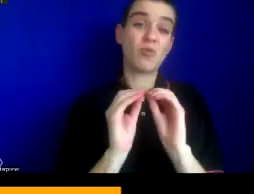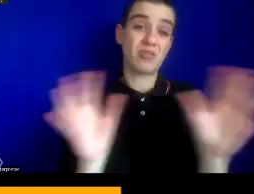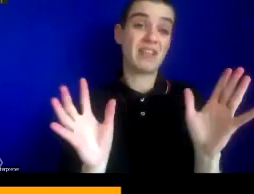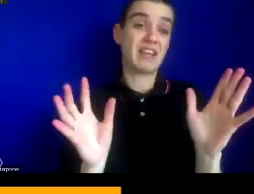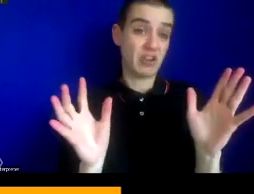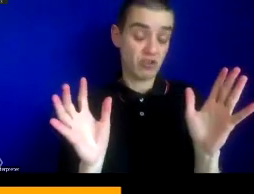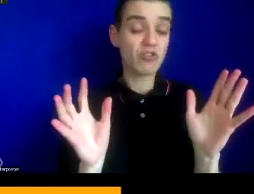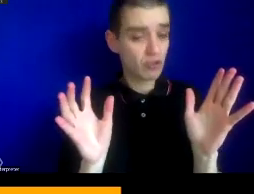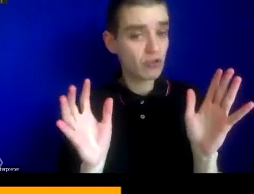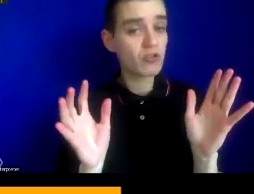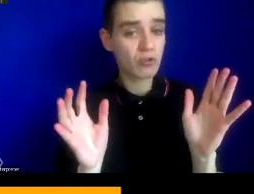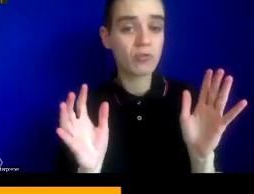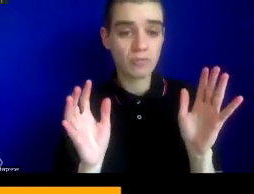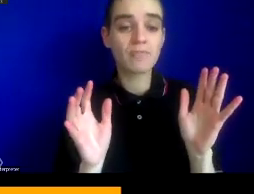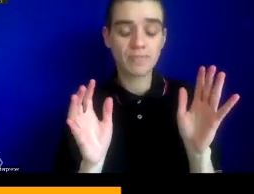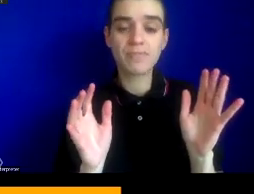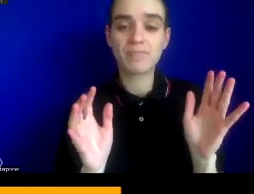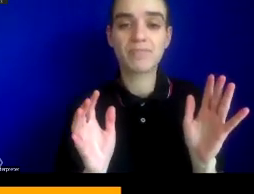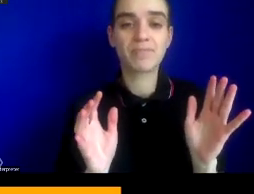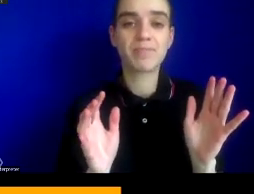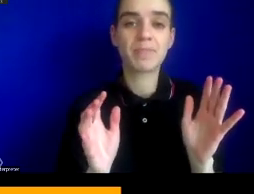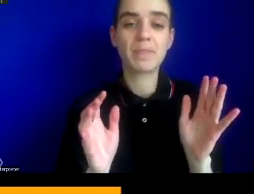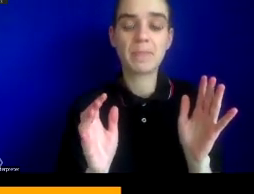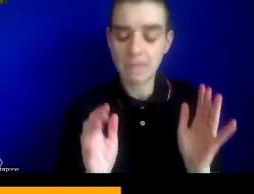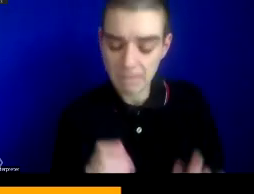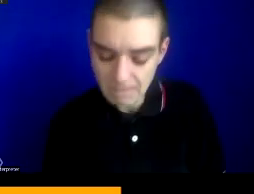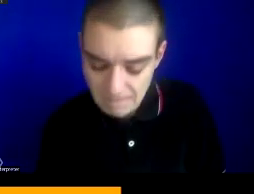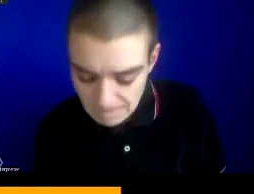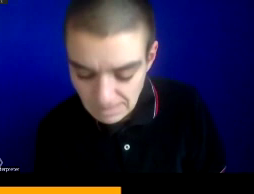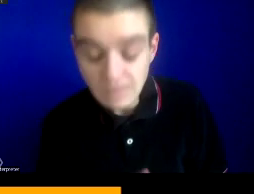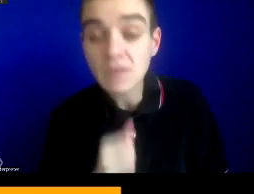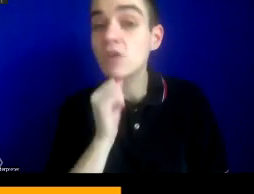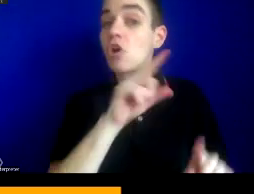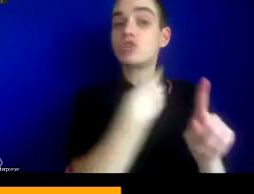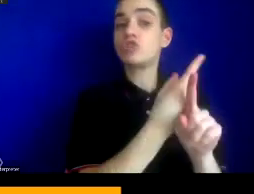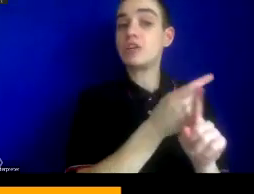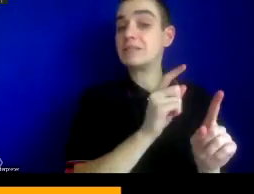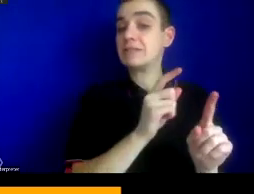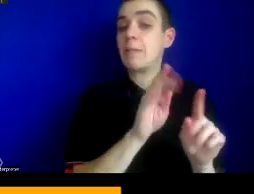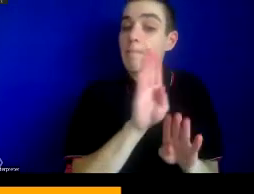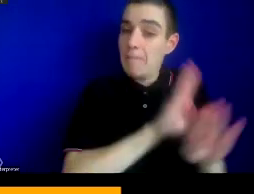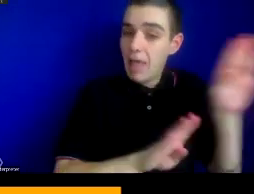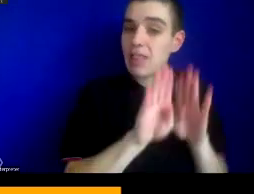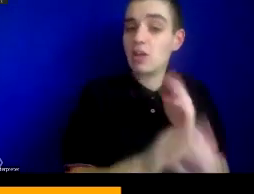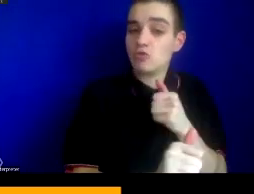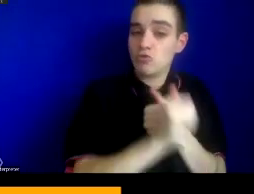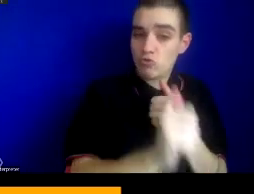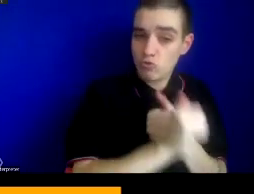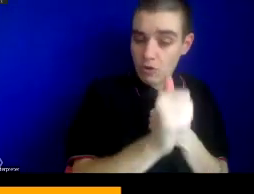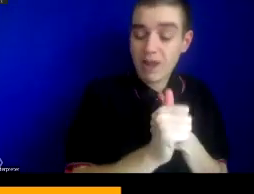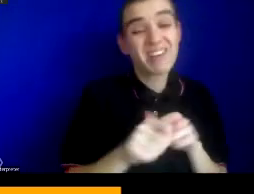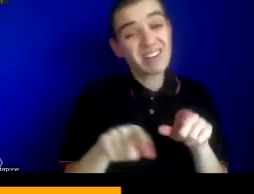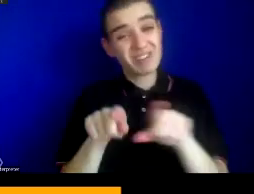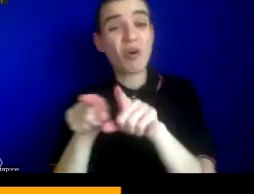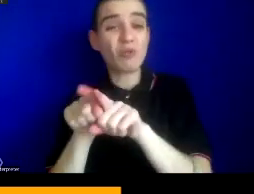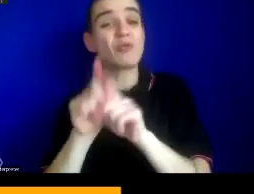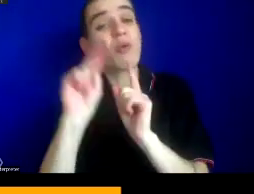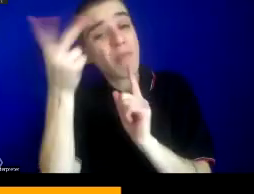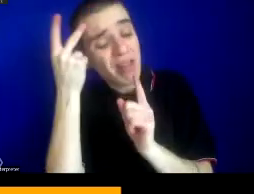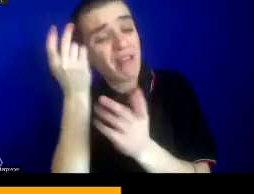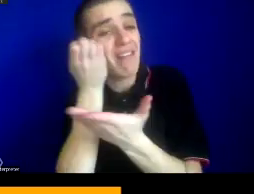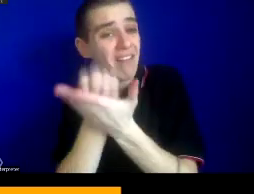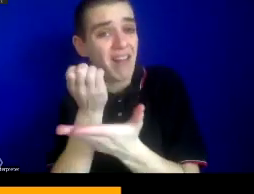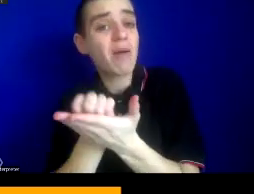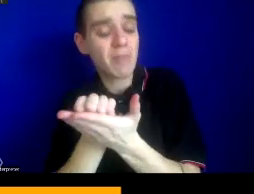epidemic, far from signifying solely a biological threat to life, is also an economic and political phenomenon which produces